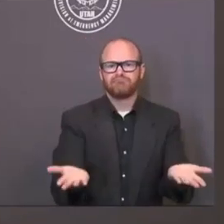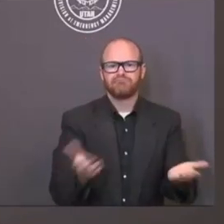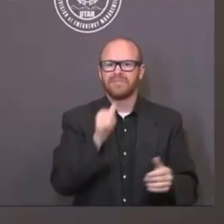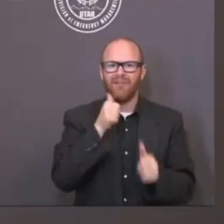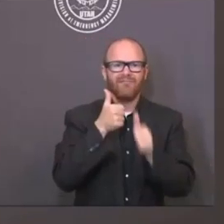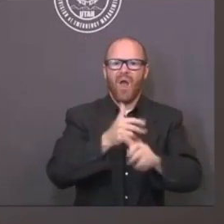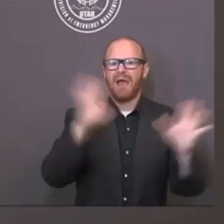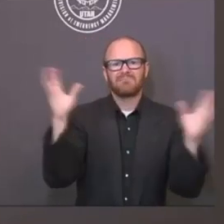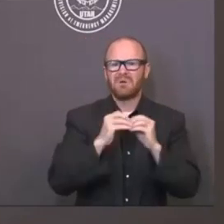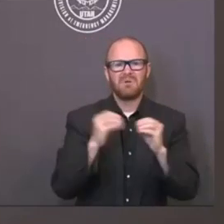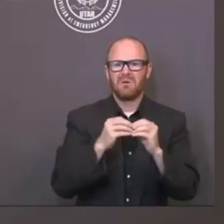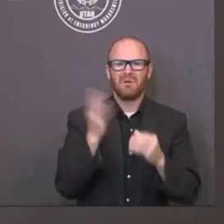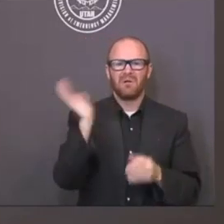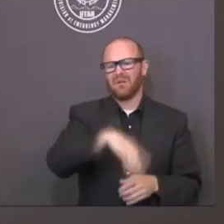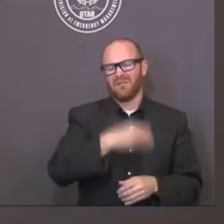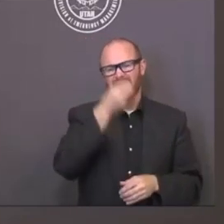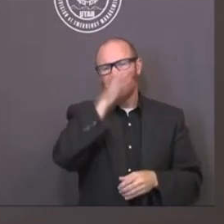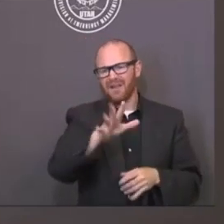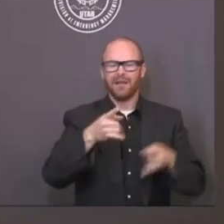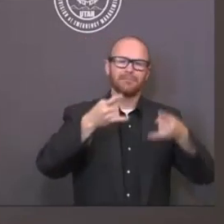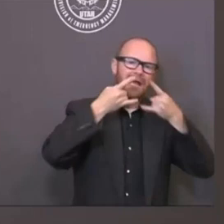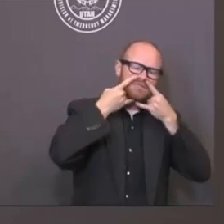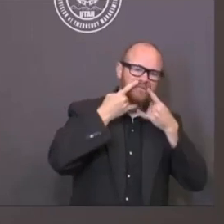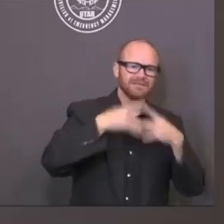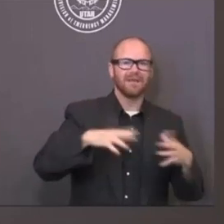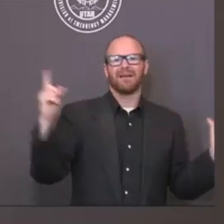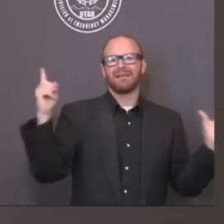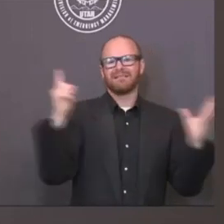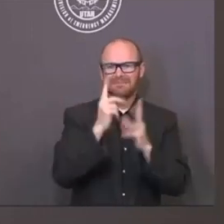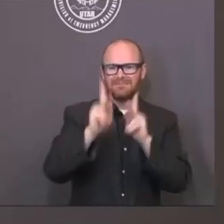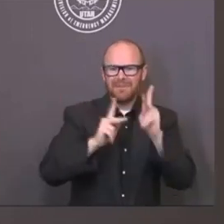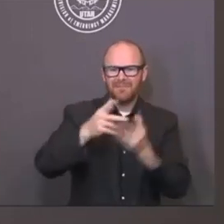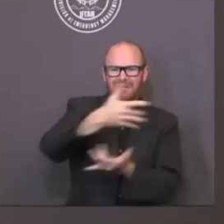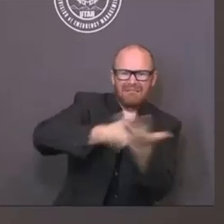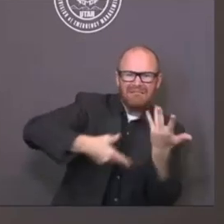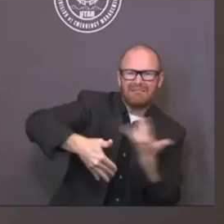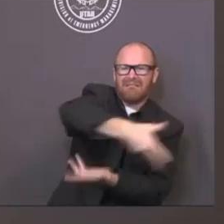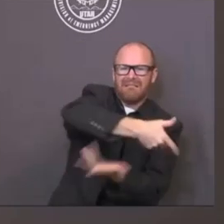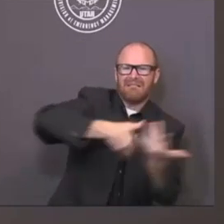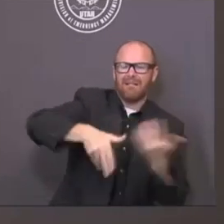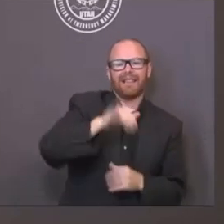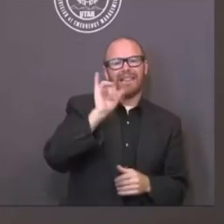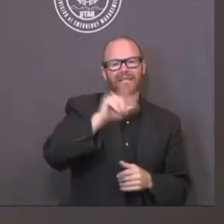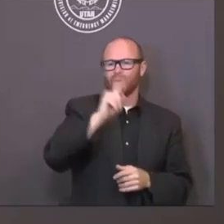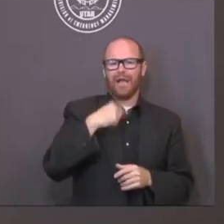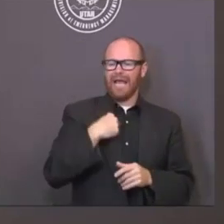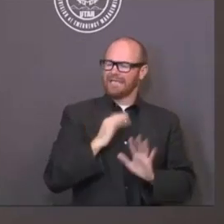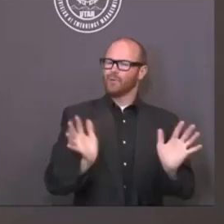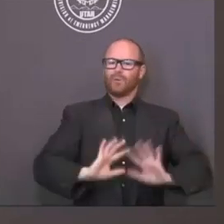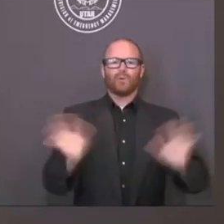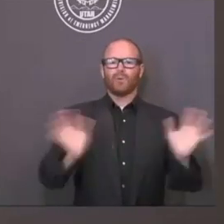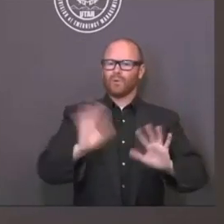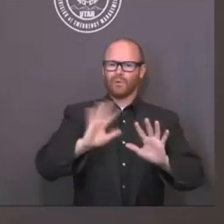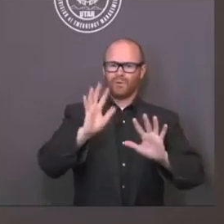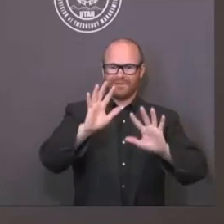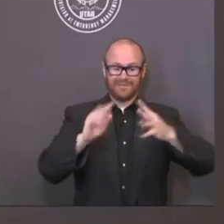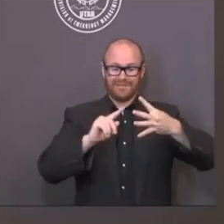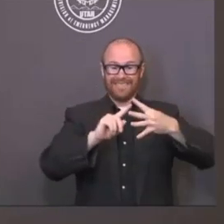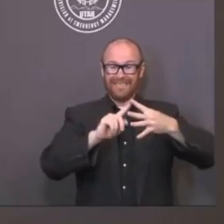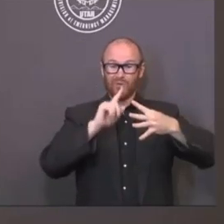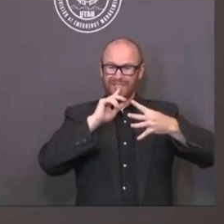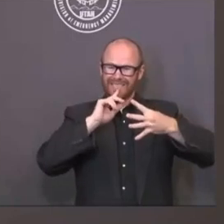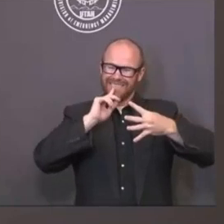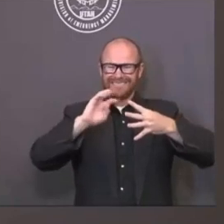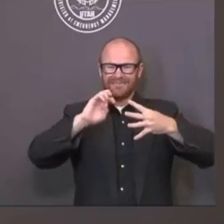mask. We've become a little bit complacent and lackadaisical. And I'm saying we can't do that. We've got to reverse that trend and say, let's take it